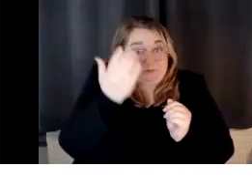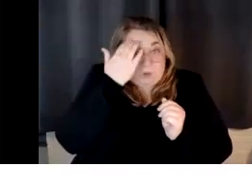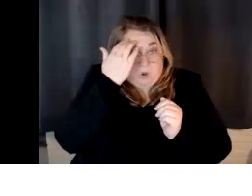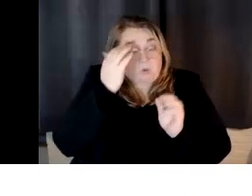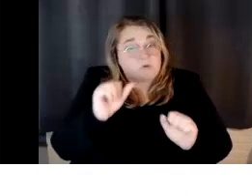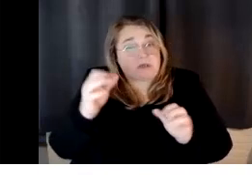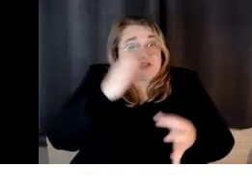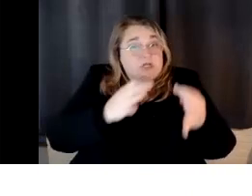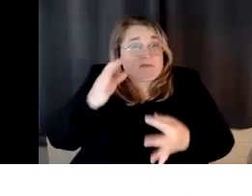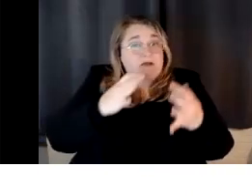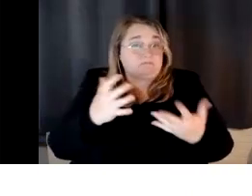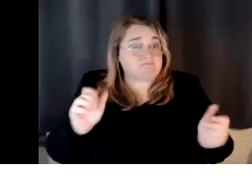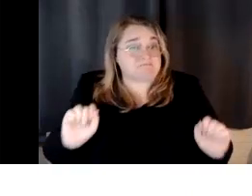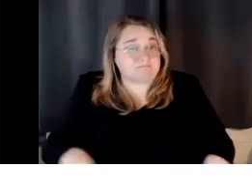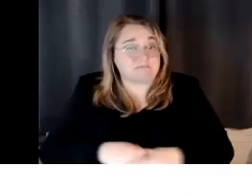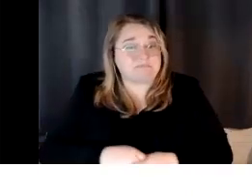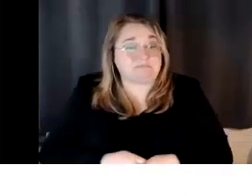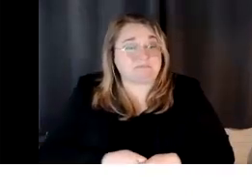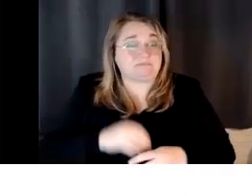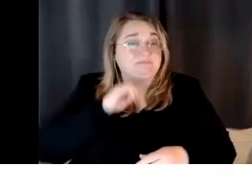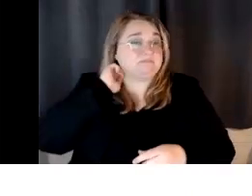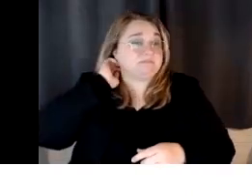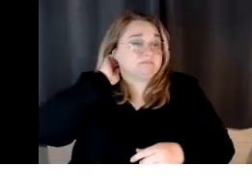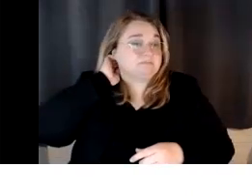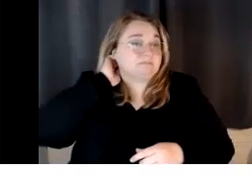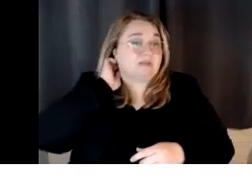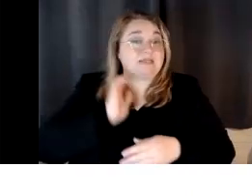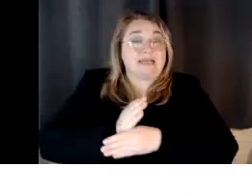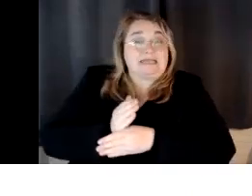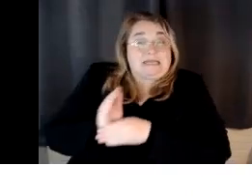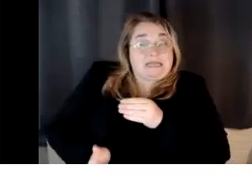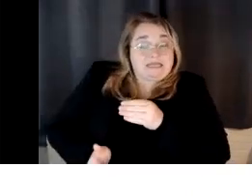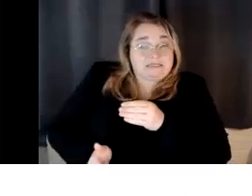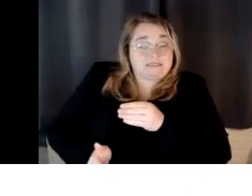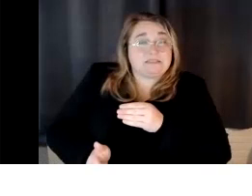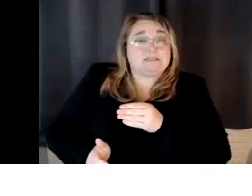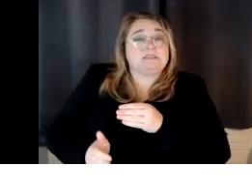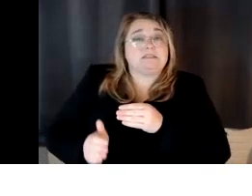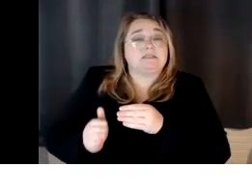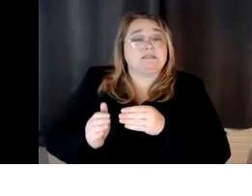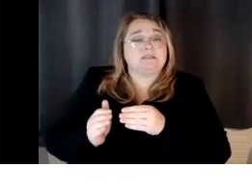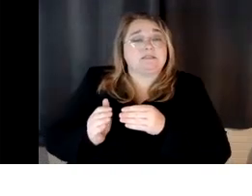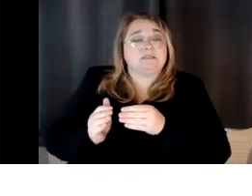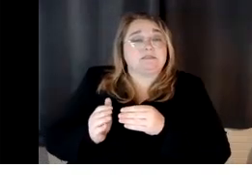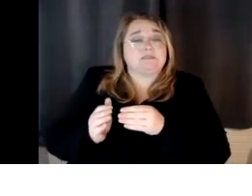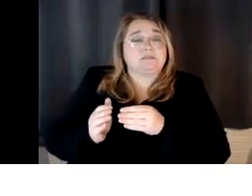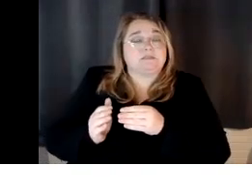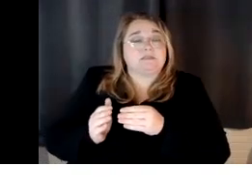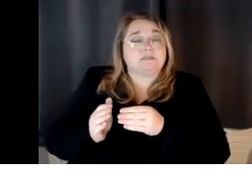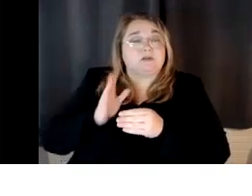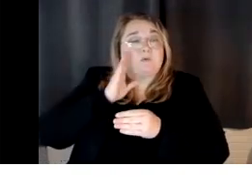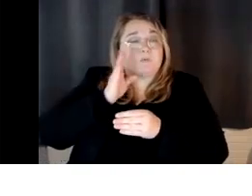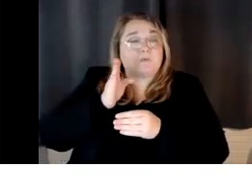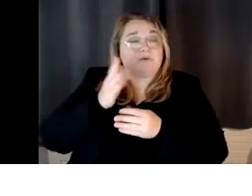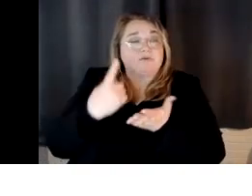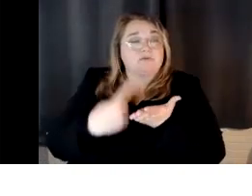a look and see who's here. Um, and then, um, at the end, we're going to talk about, um, um, how you can, um,